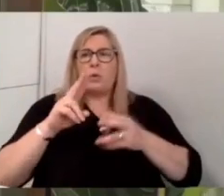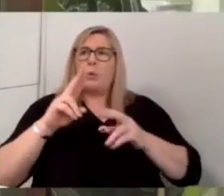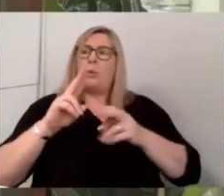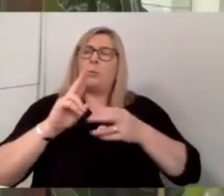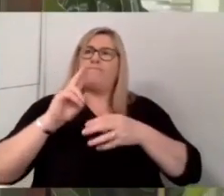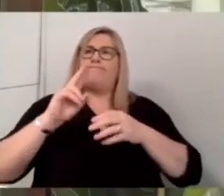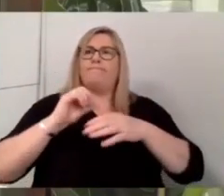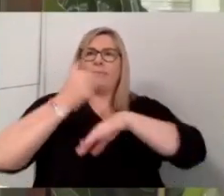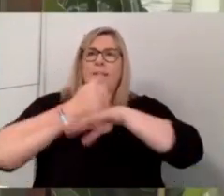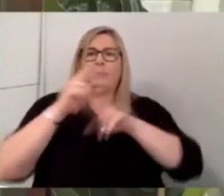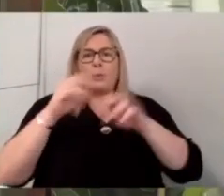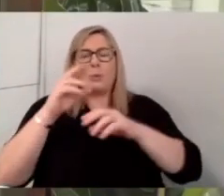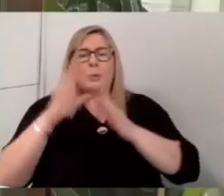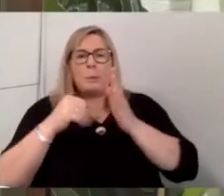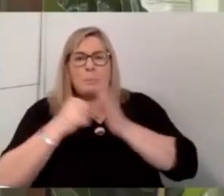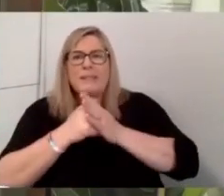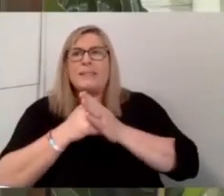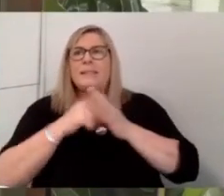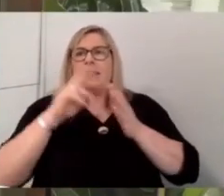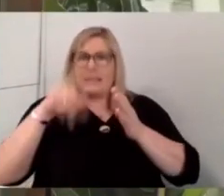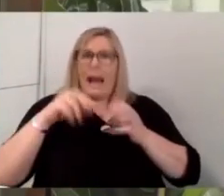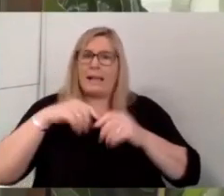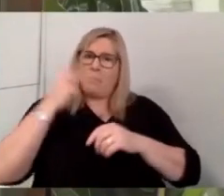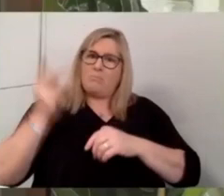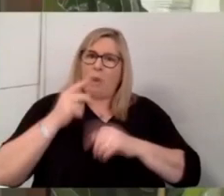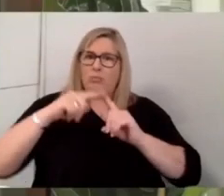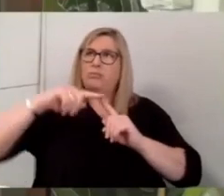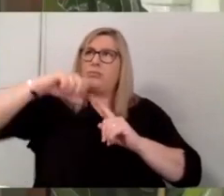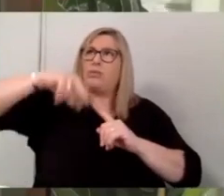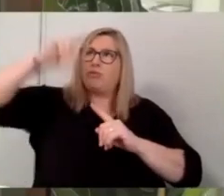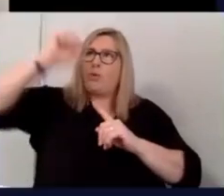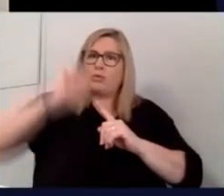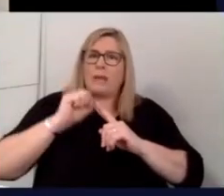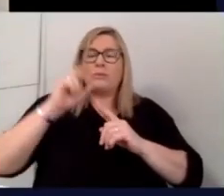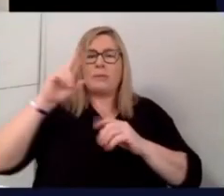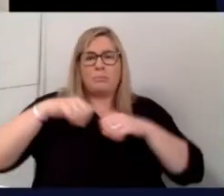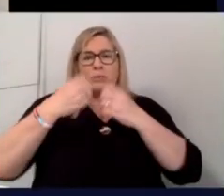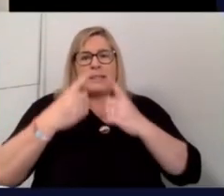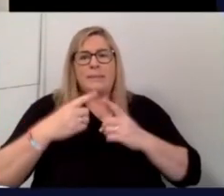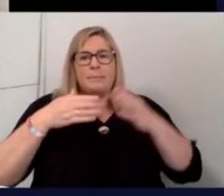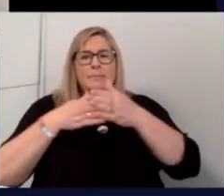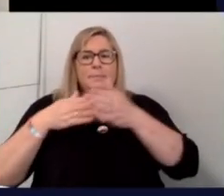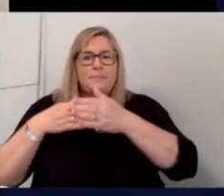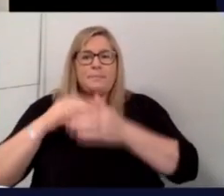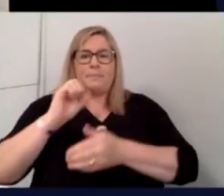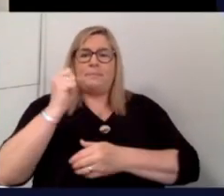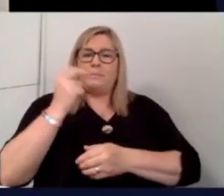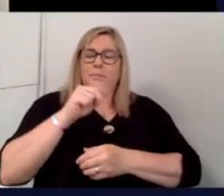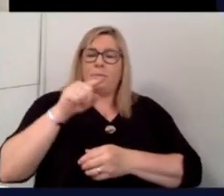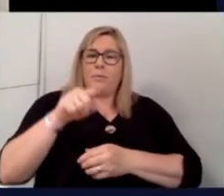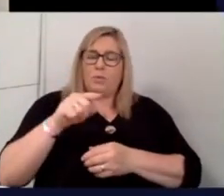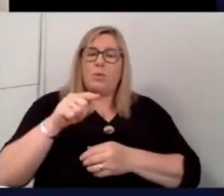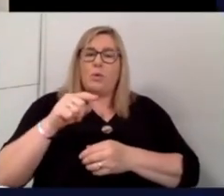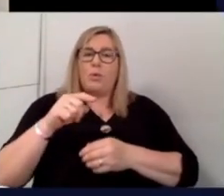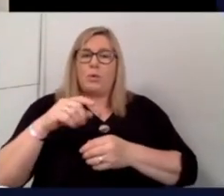go north can really go south and how you can break down those barriers. Sean, I want to bring you in here, you're the co founder of stats sports, you